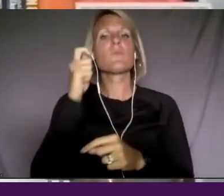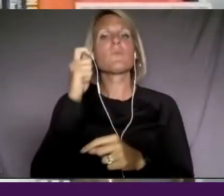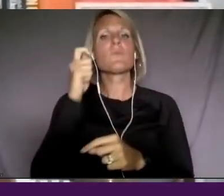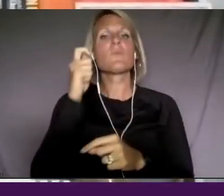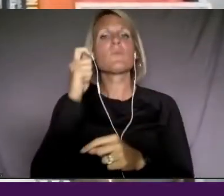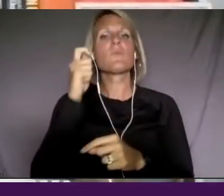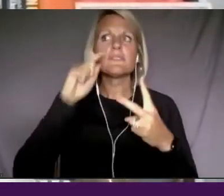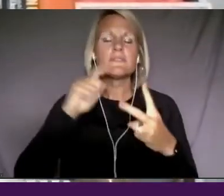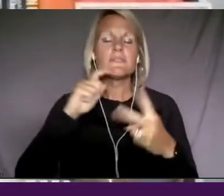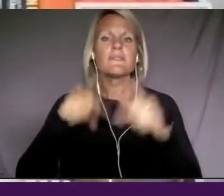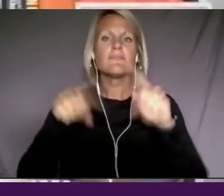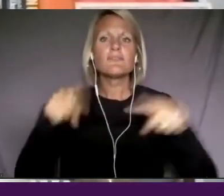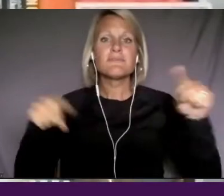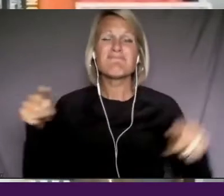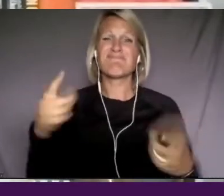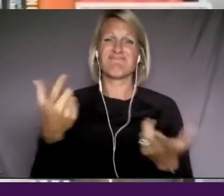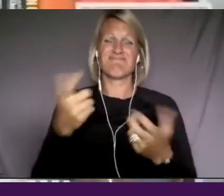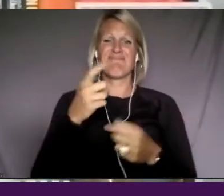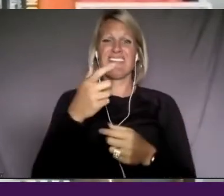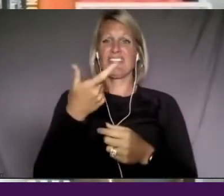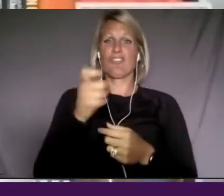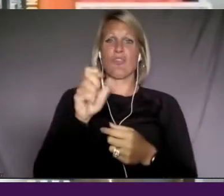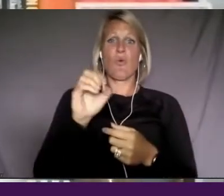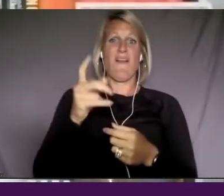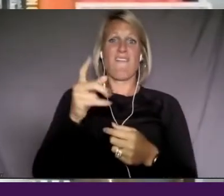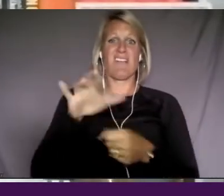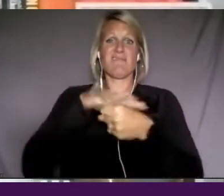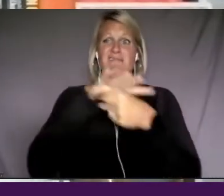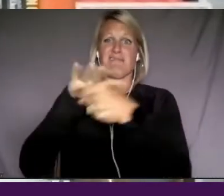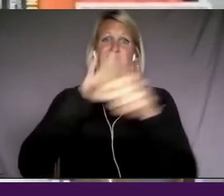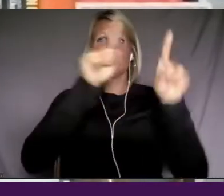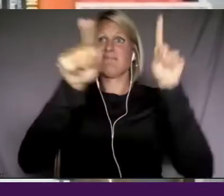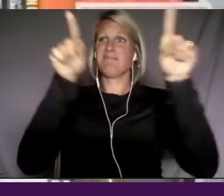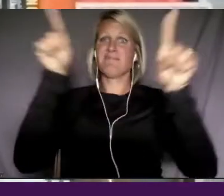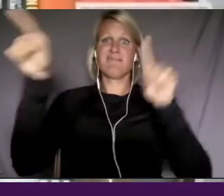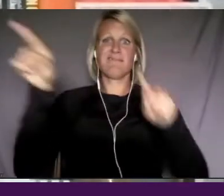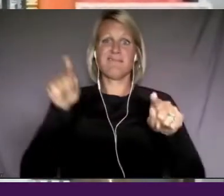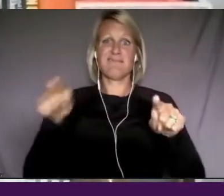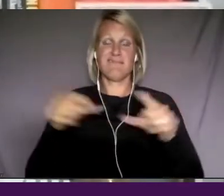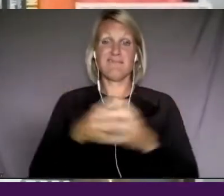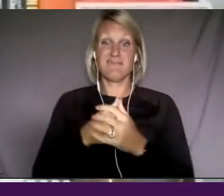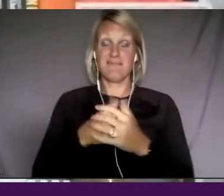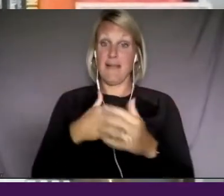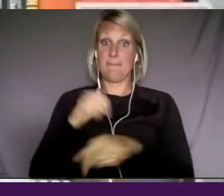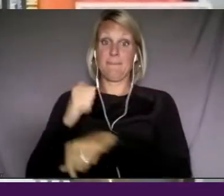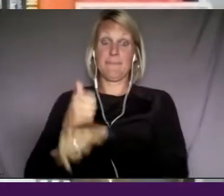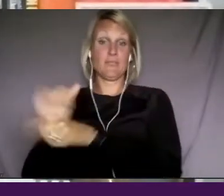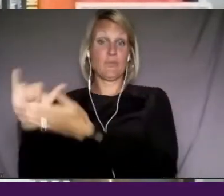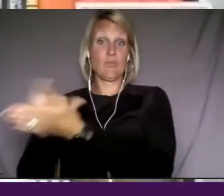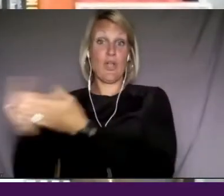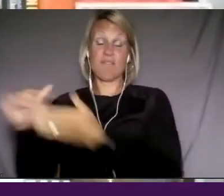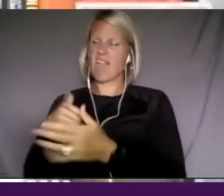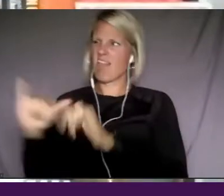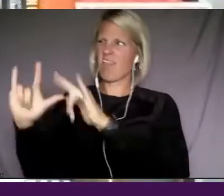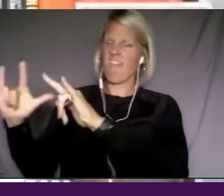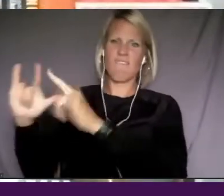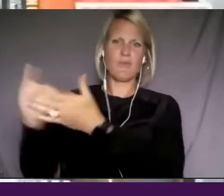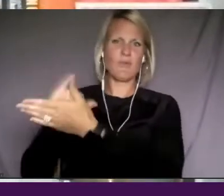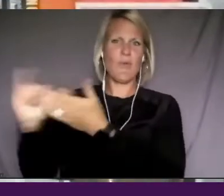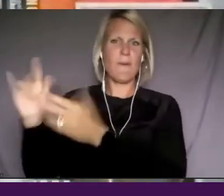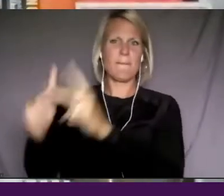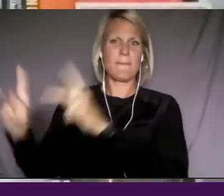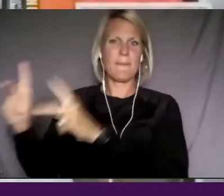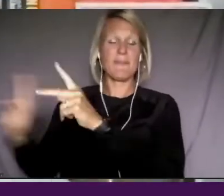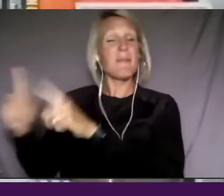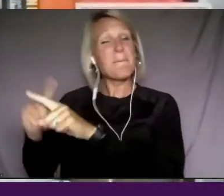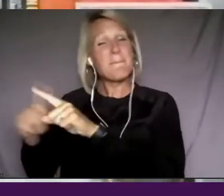diversity, which we don't really talk about that much, but like, you know, I'm, I'm based in New York. I love New Yorkers. Um, but